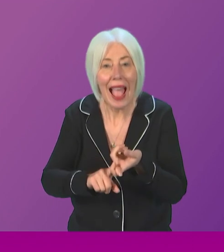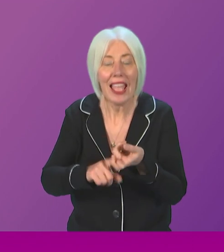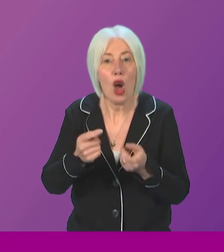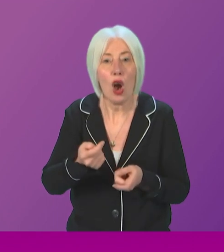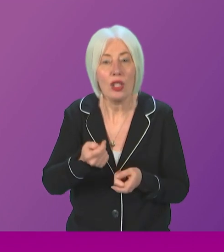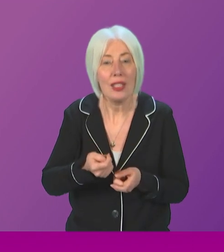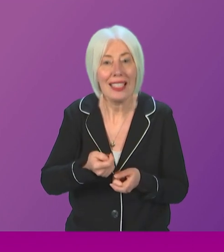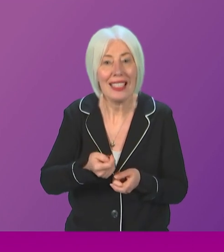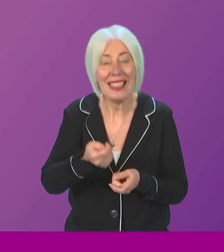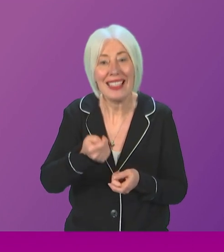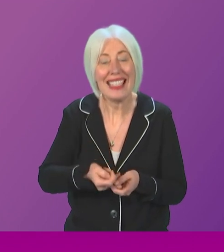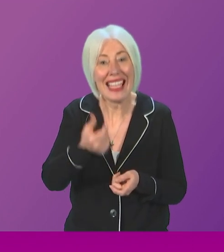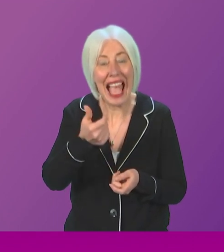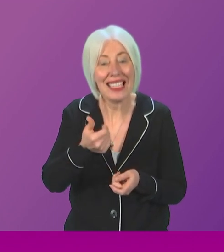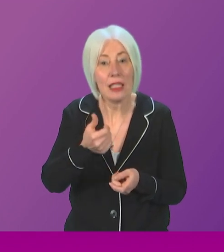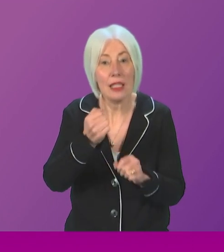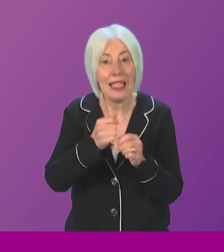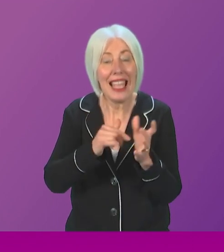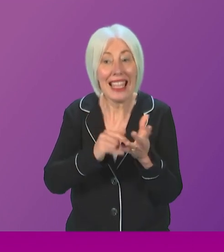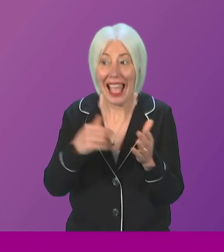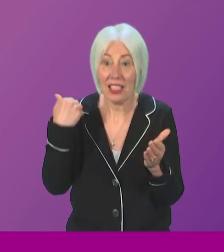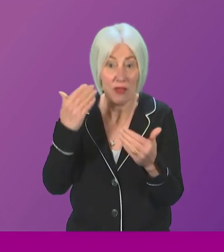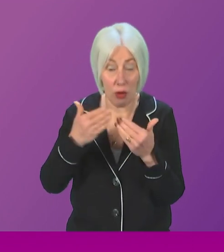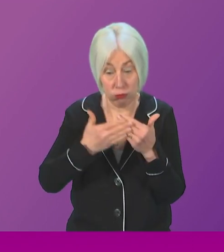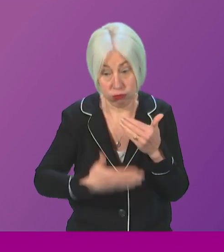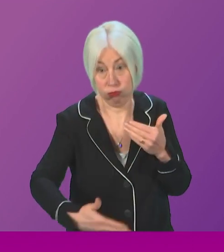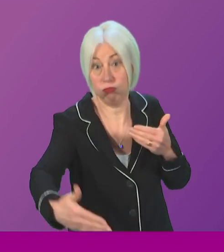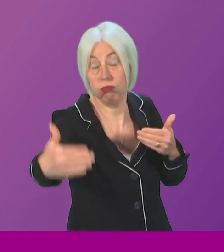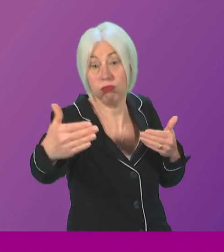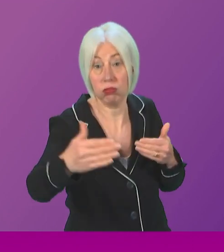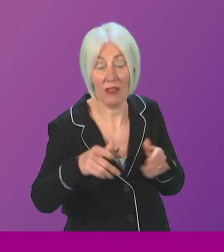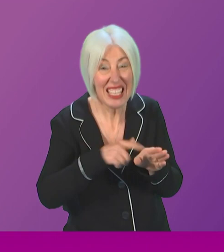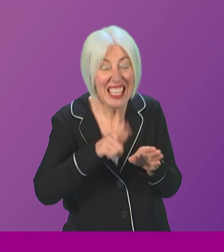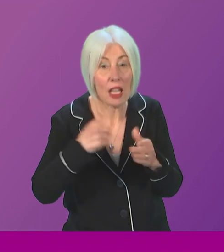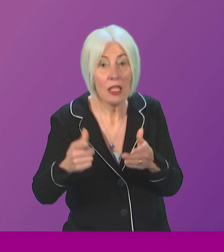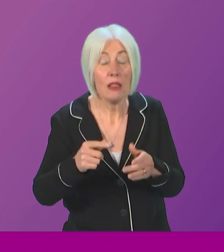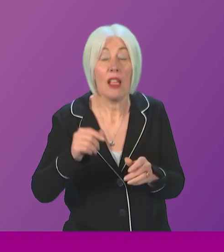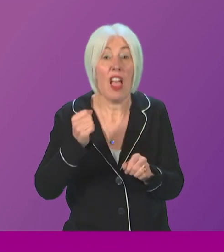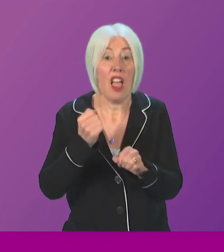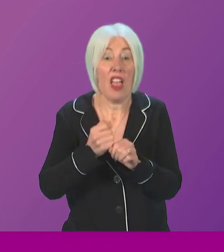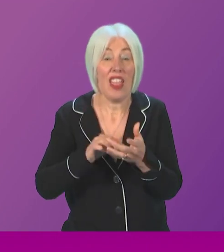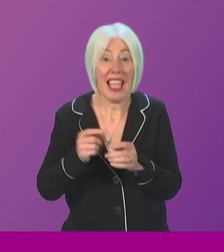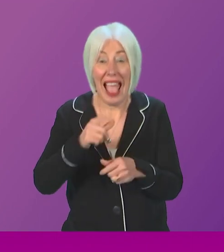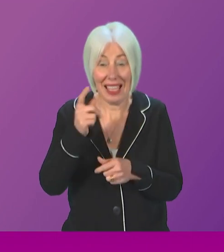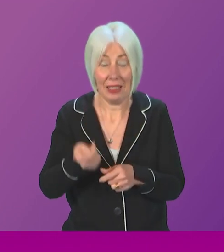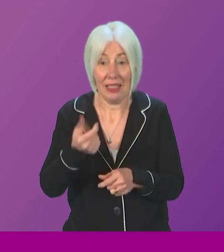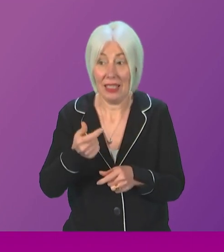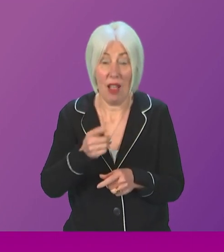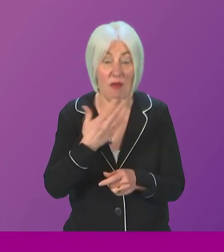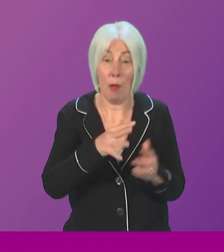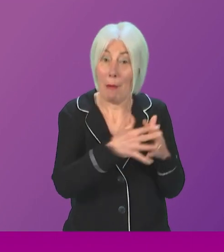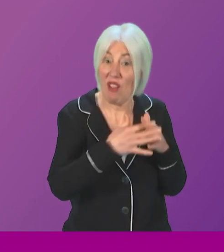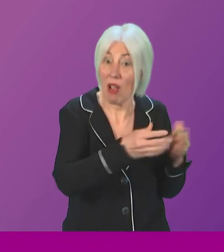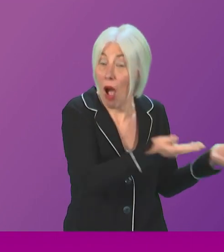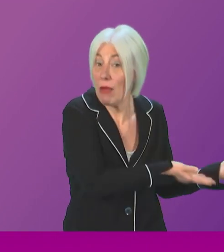for decades to come. The gas is imported in many cases from the USA, but